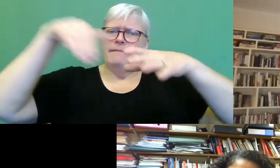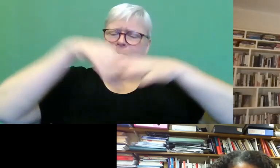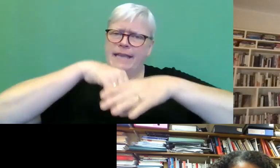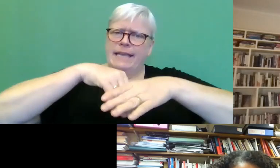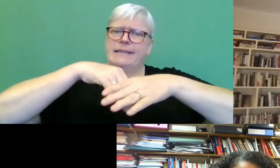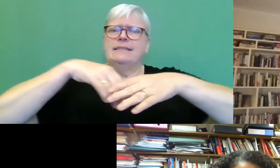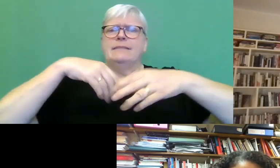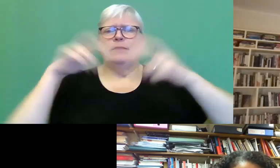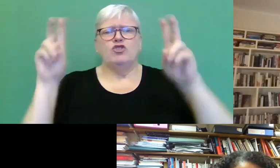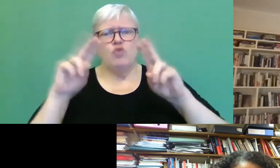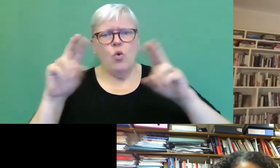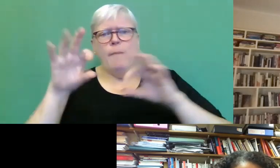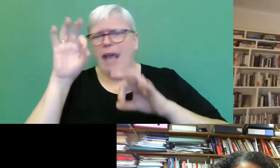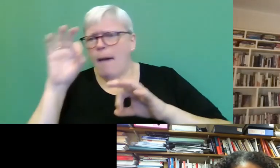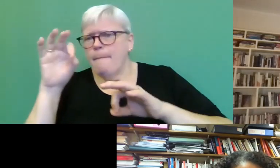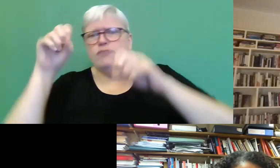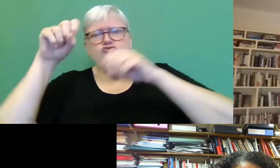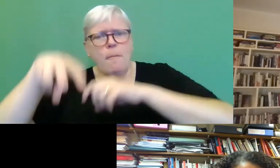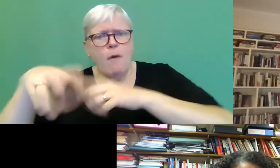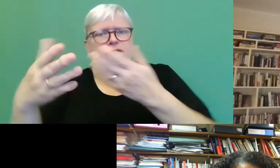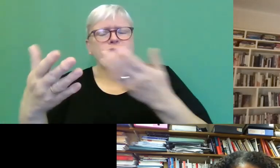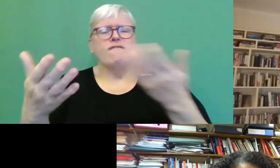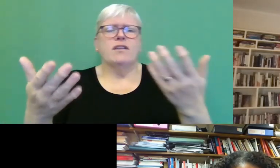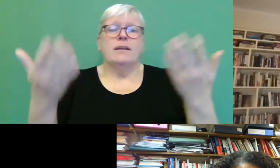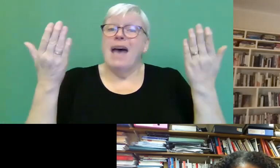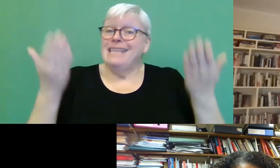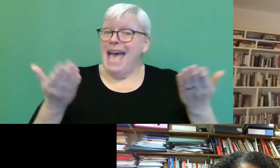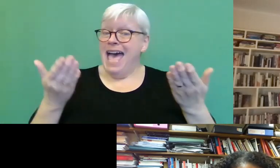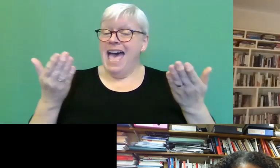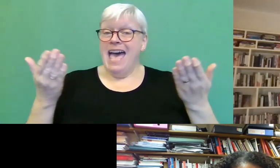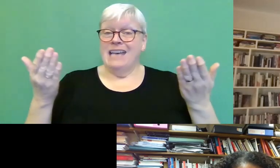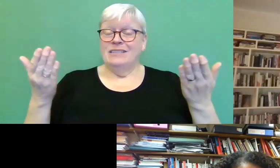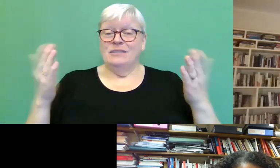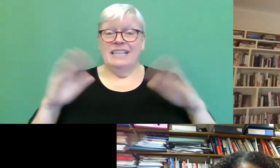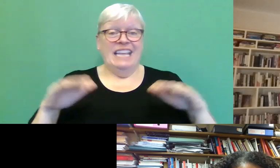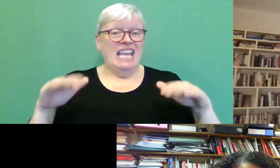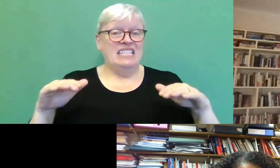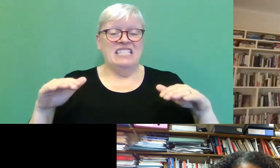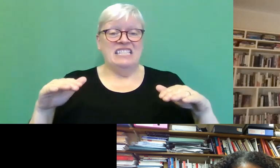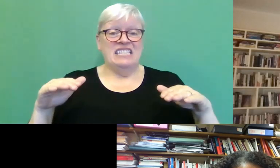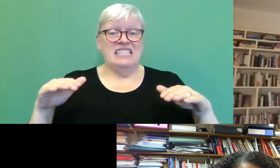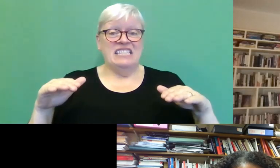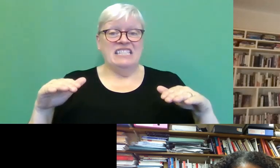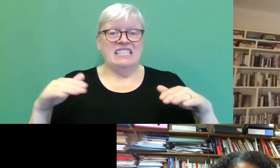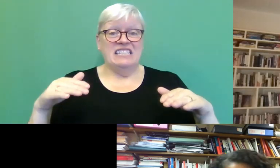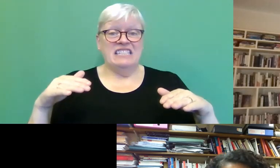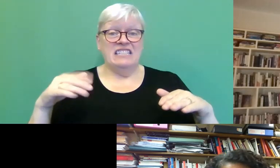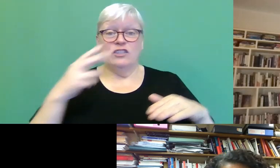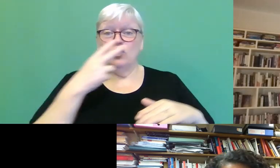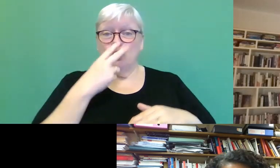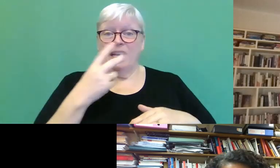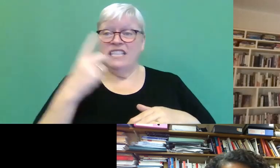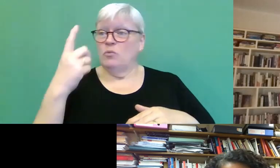pickups and drop-offs and, um, but now my kids are no longer kids. They're 21 and